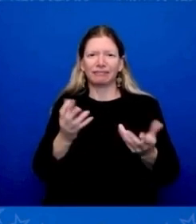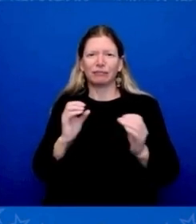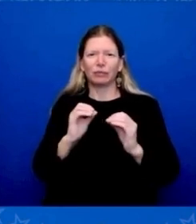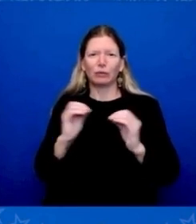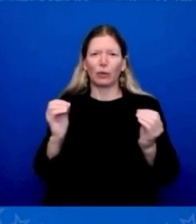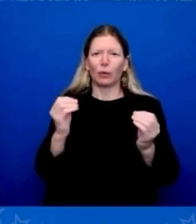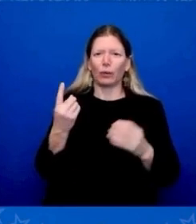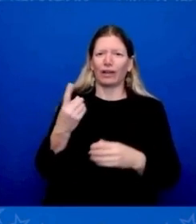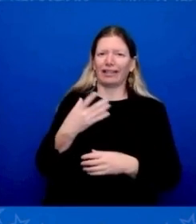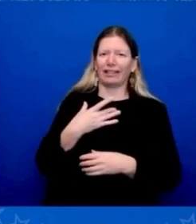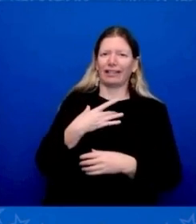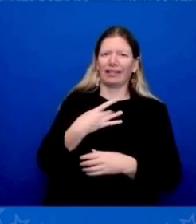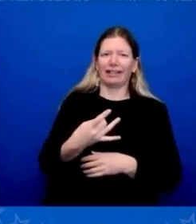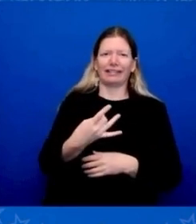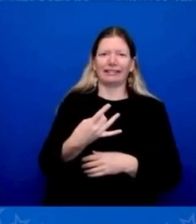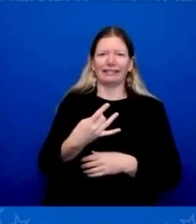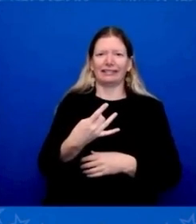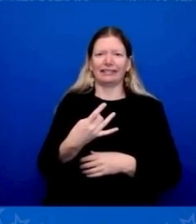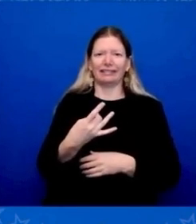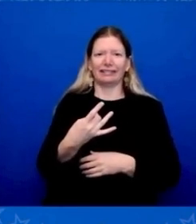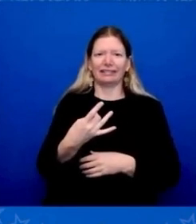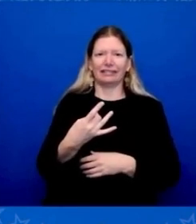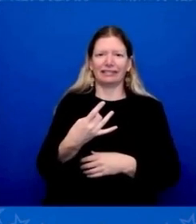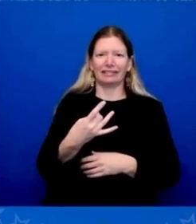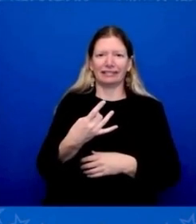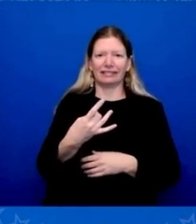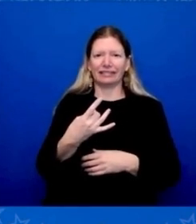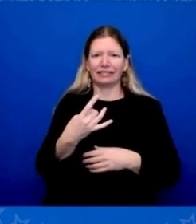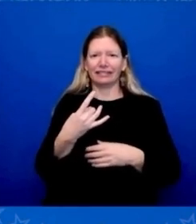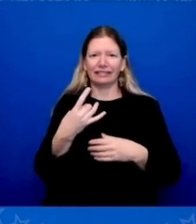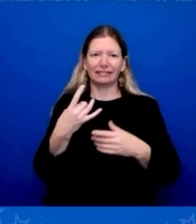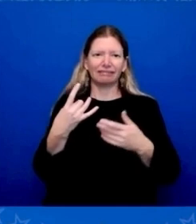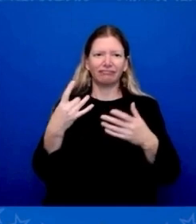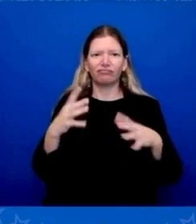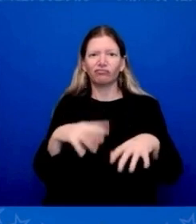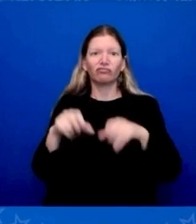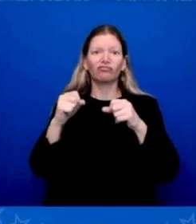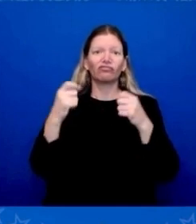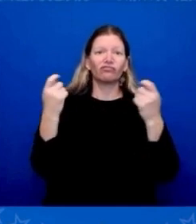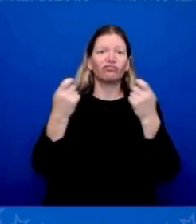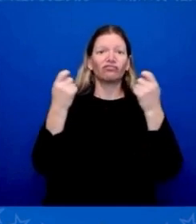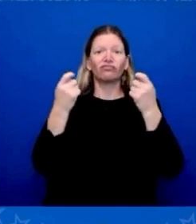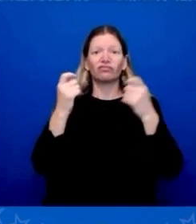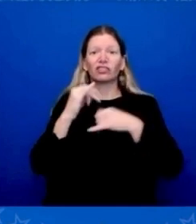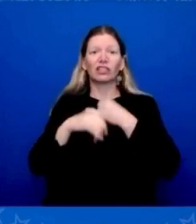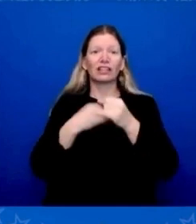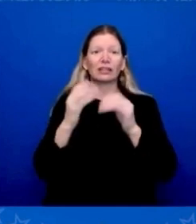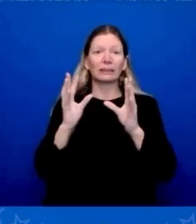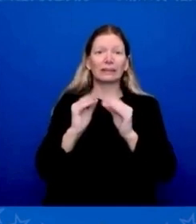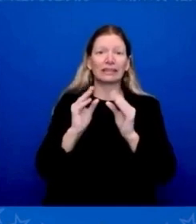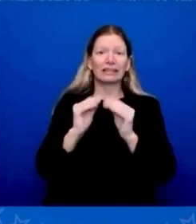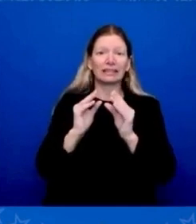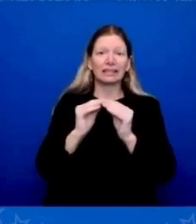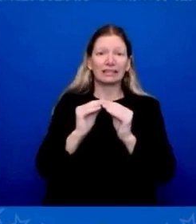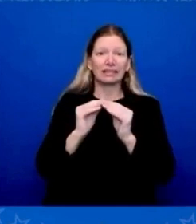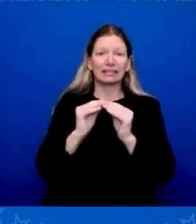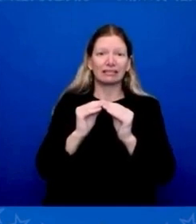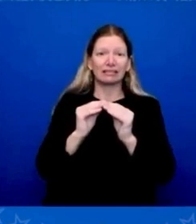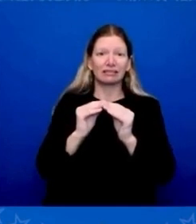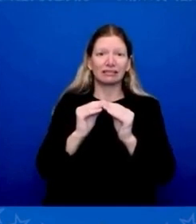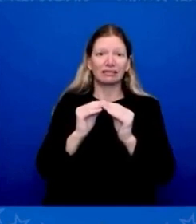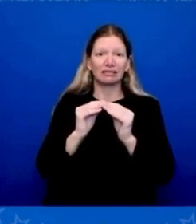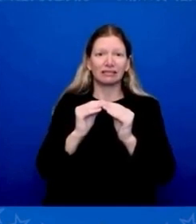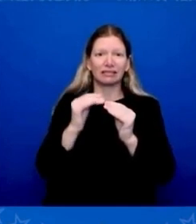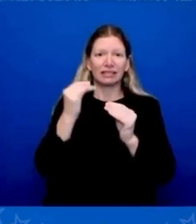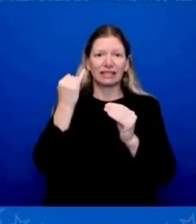meetings if you don't know what you want at the meeting, if you don't have a game